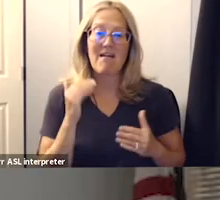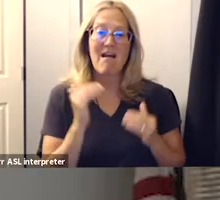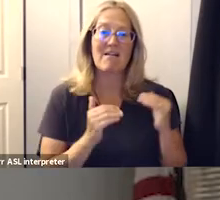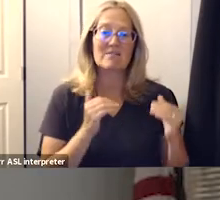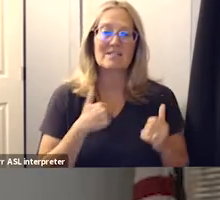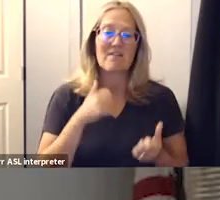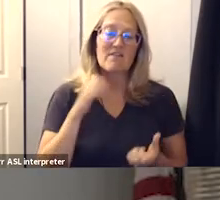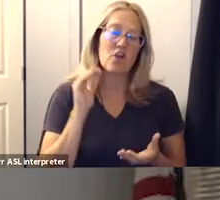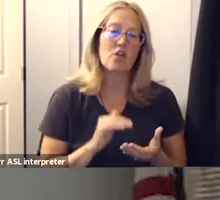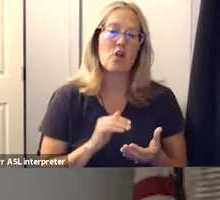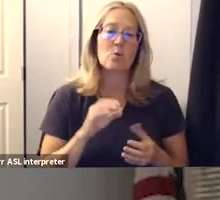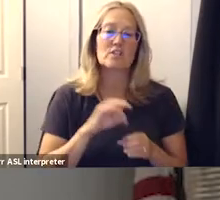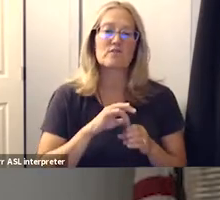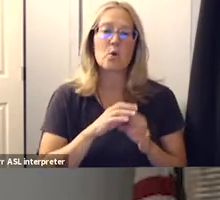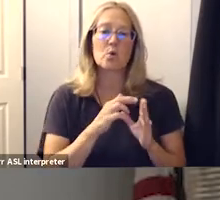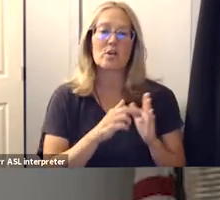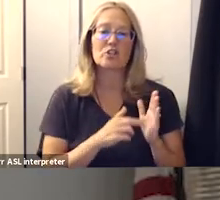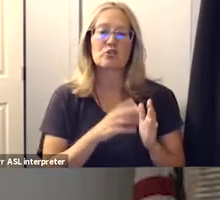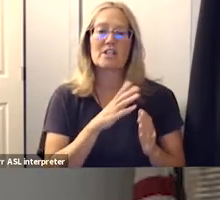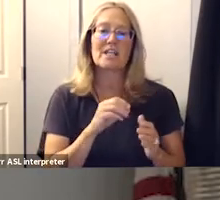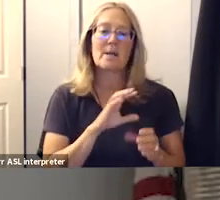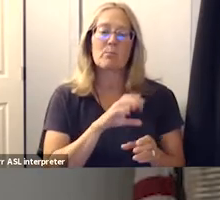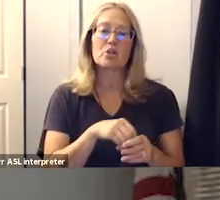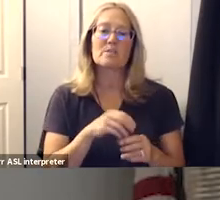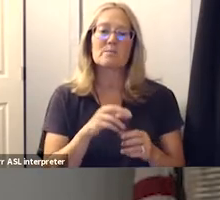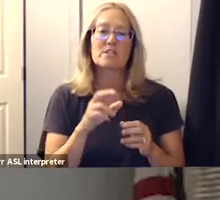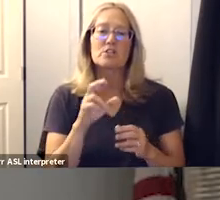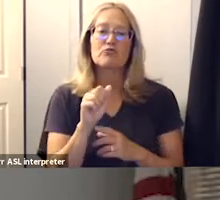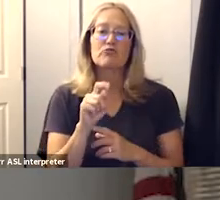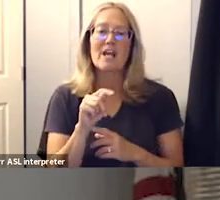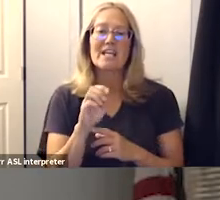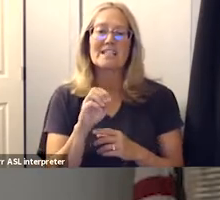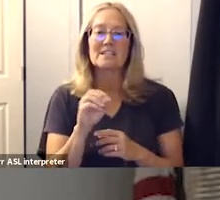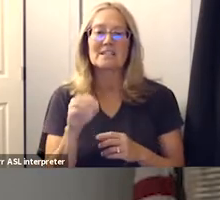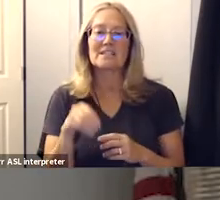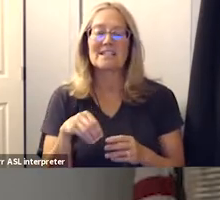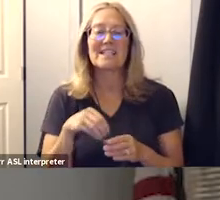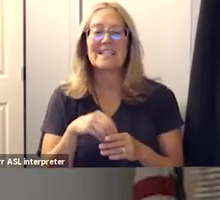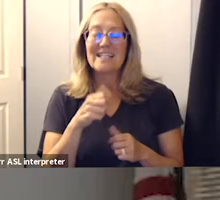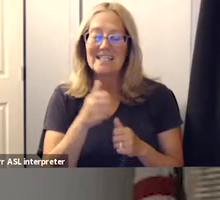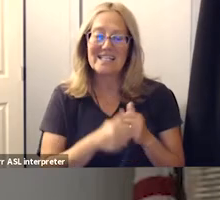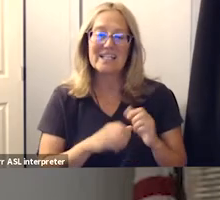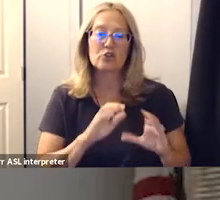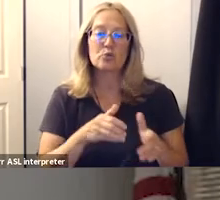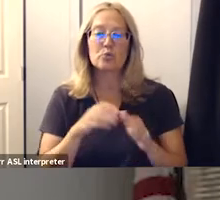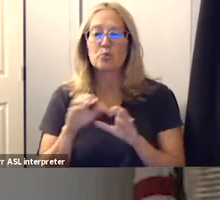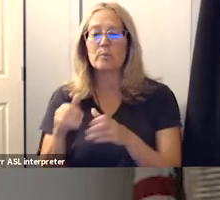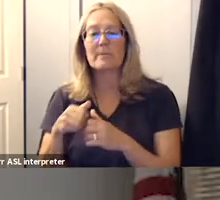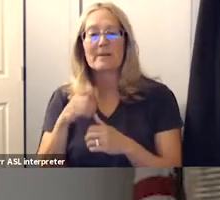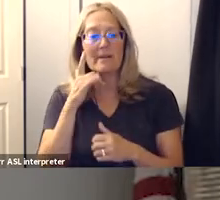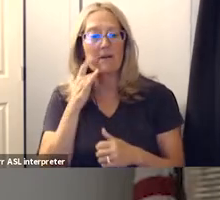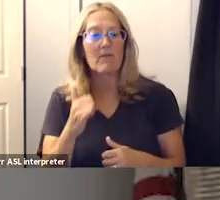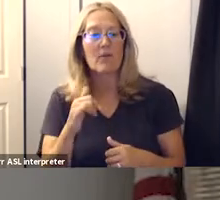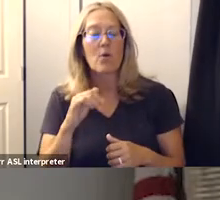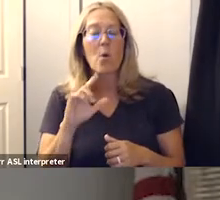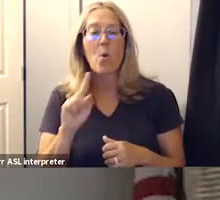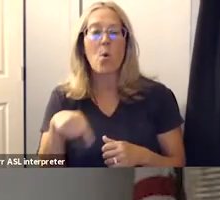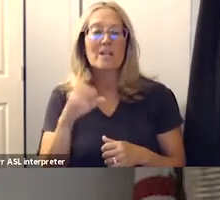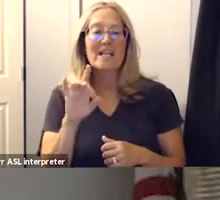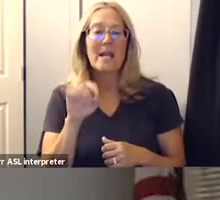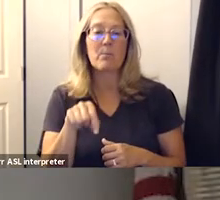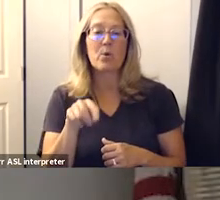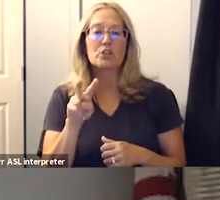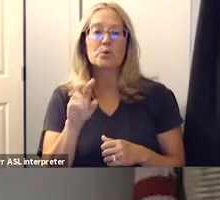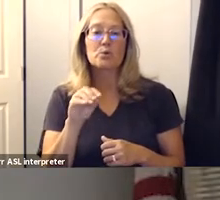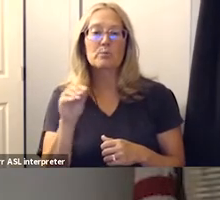lowest voter registration and participation rates of any age group in california only 8.2